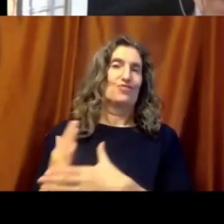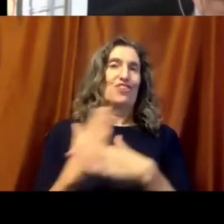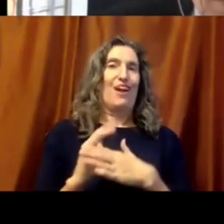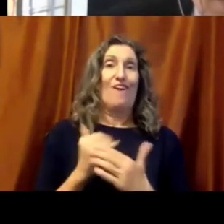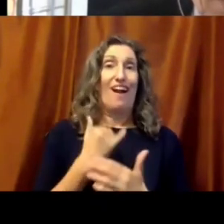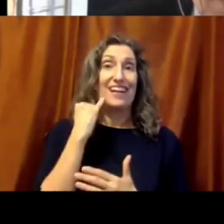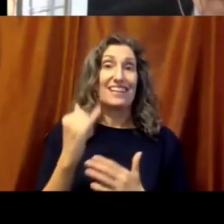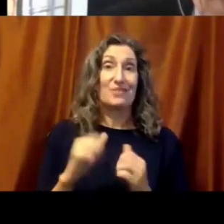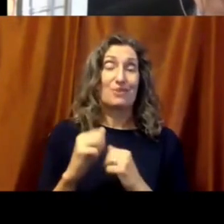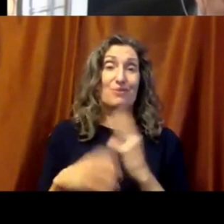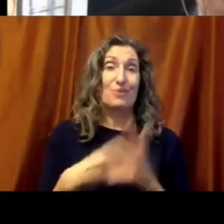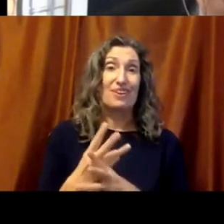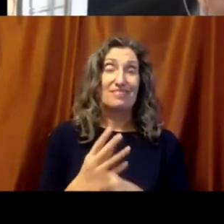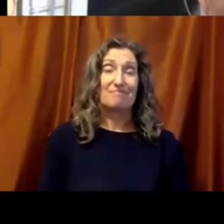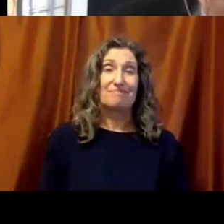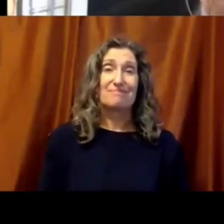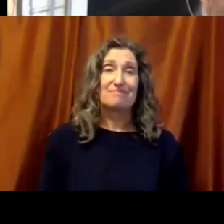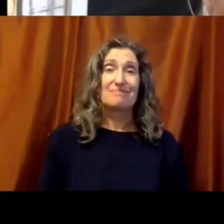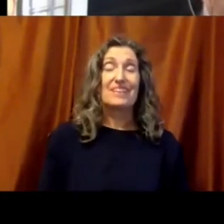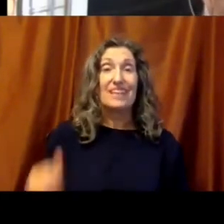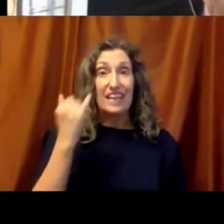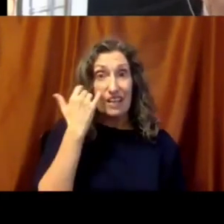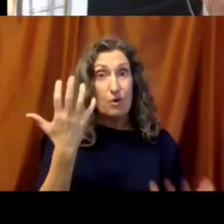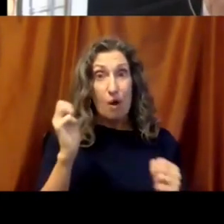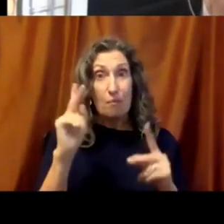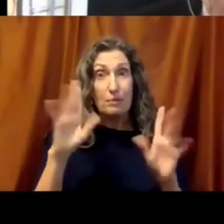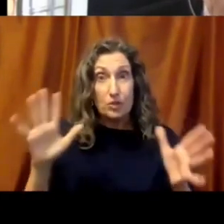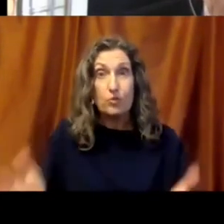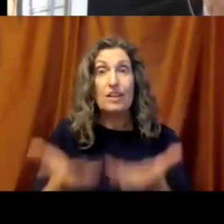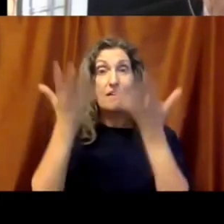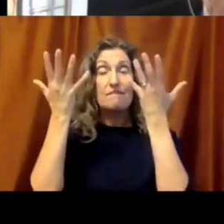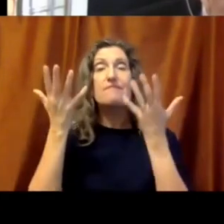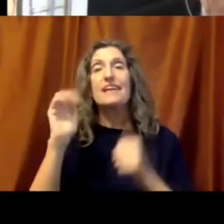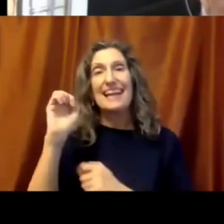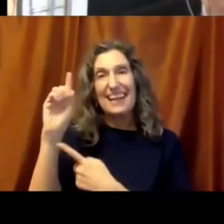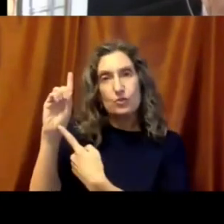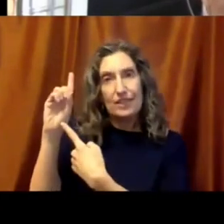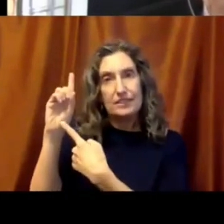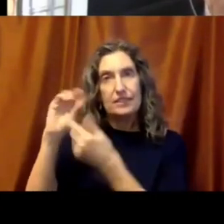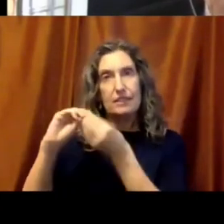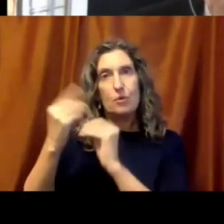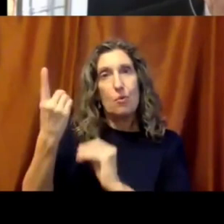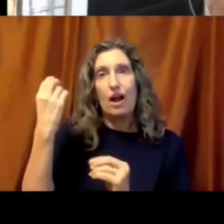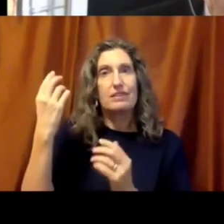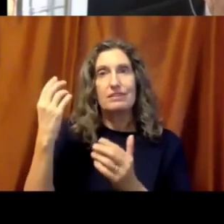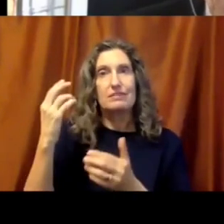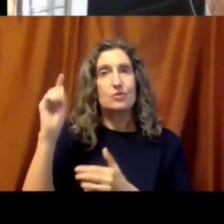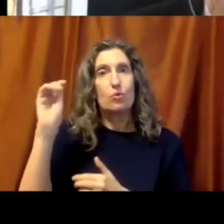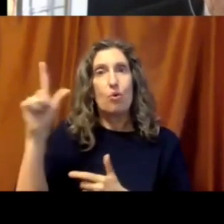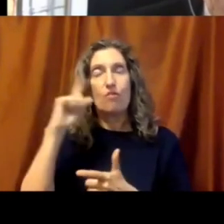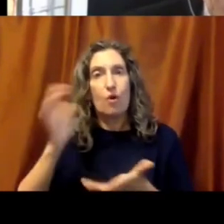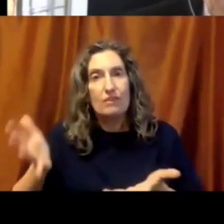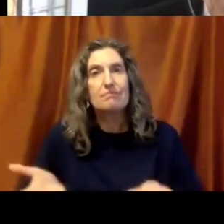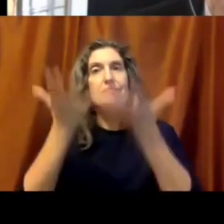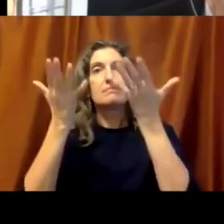world. mean, education is the most powerful tool we have to lift people up and to break the cycle of poverty. so whatever people are doing in their own